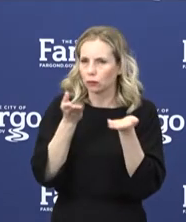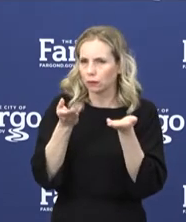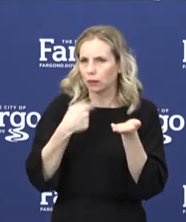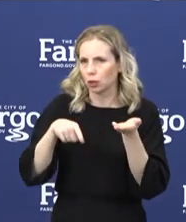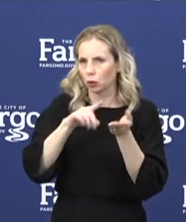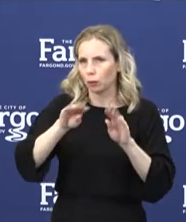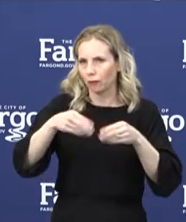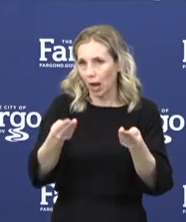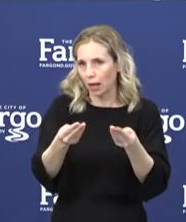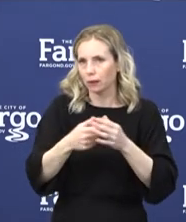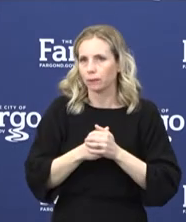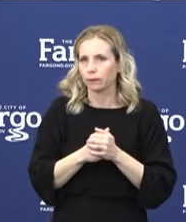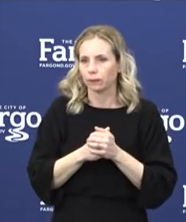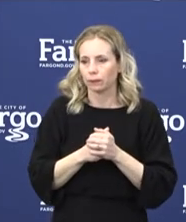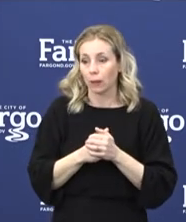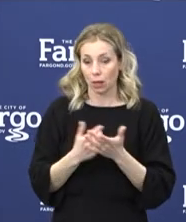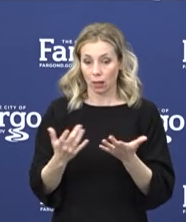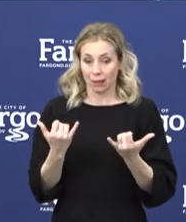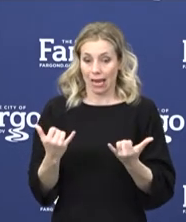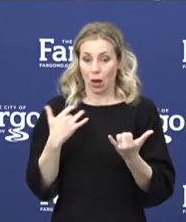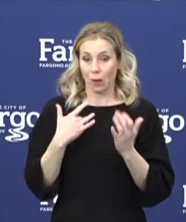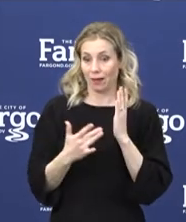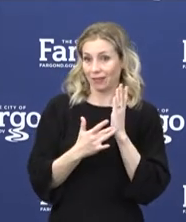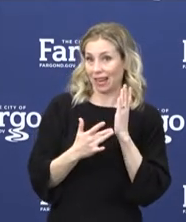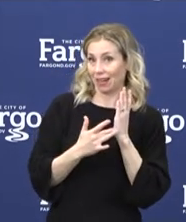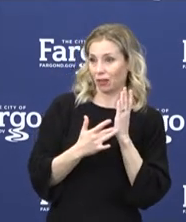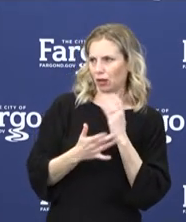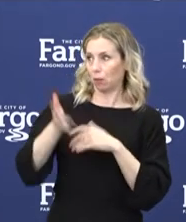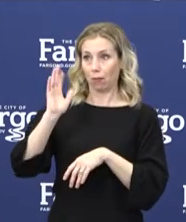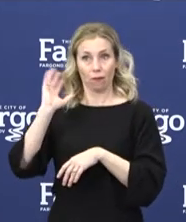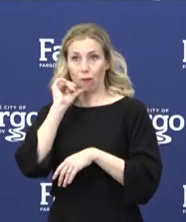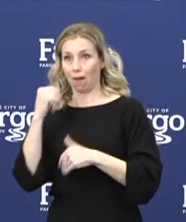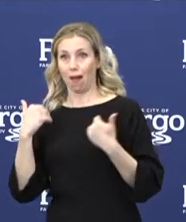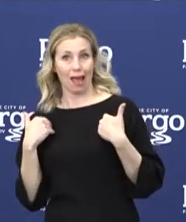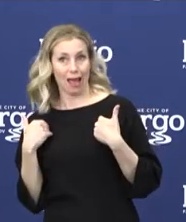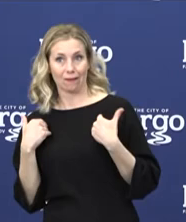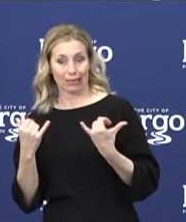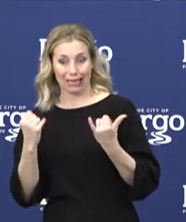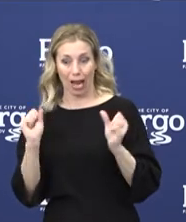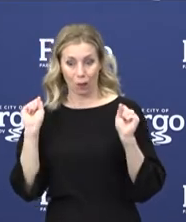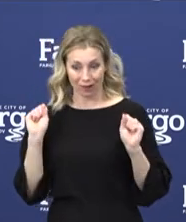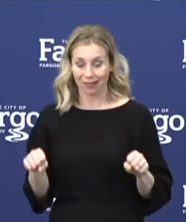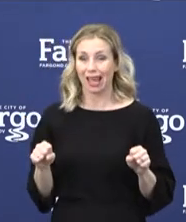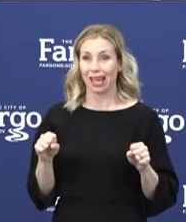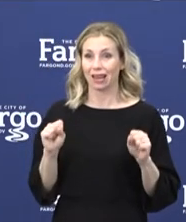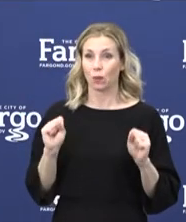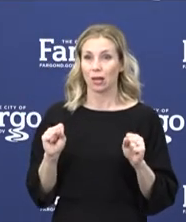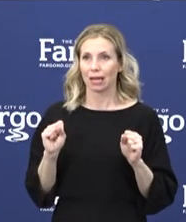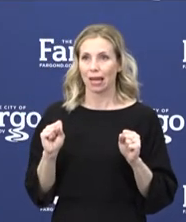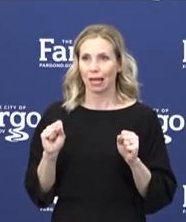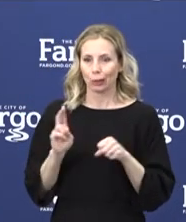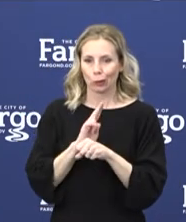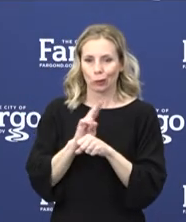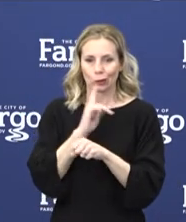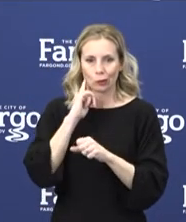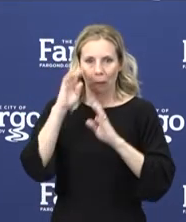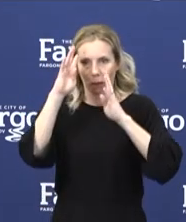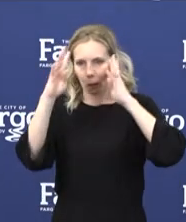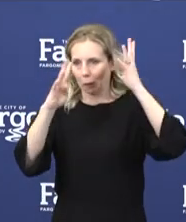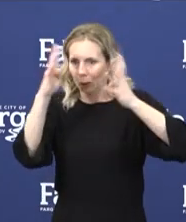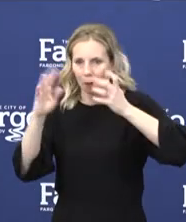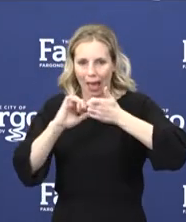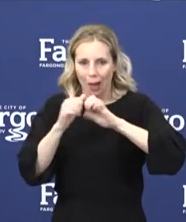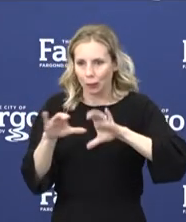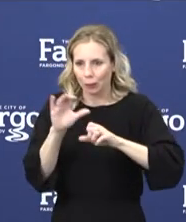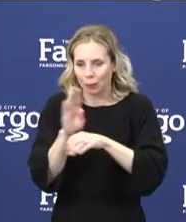We have the luxury of technology now that we didn't have in the past that we can do things in a more innovative way. And